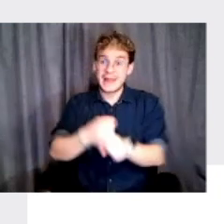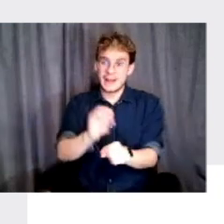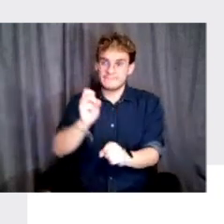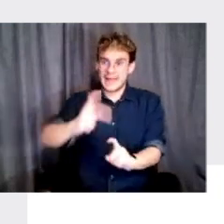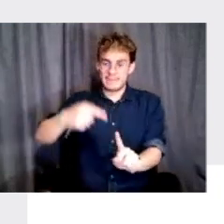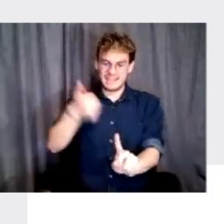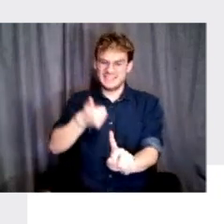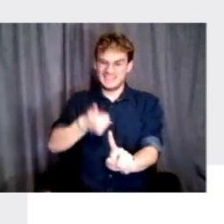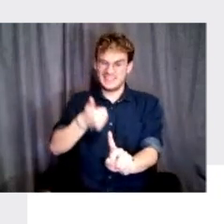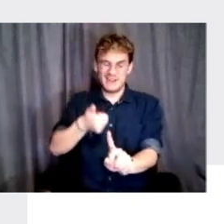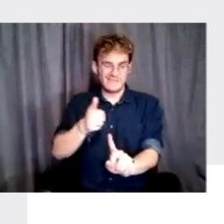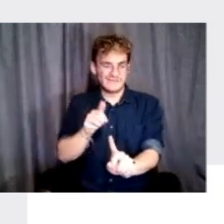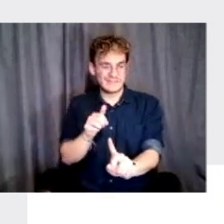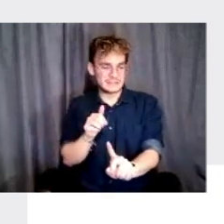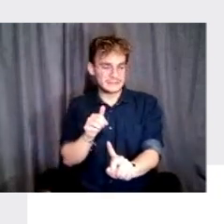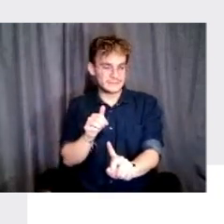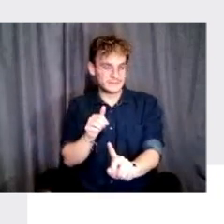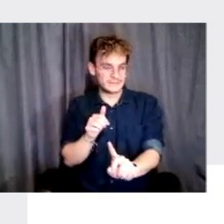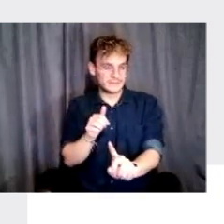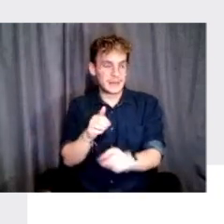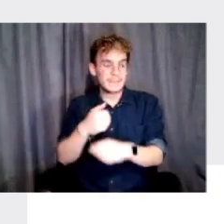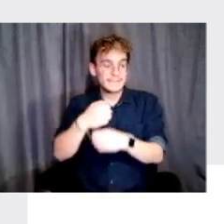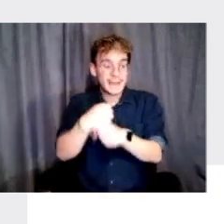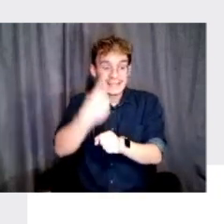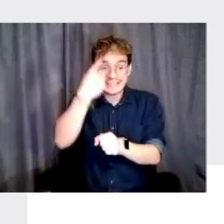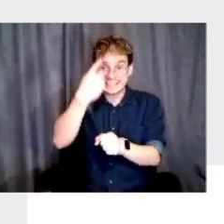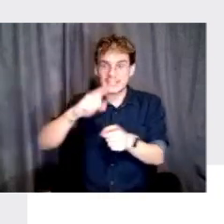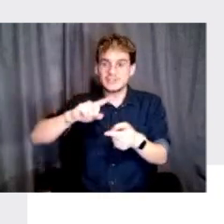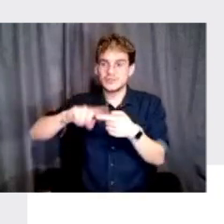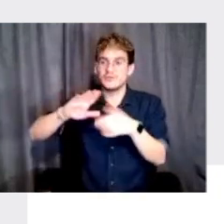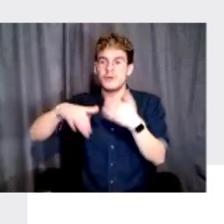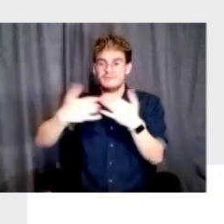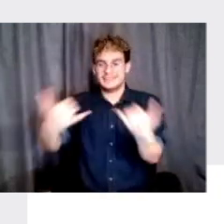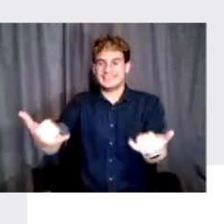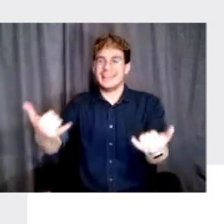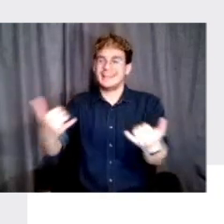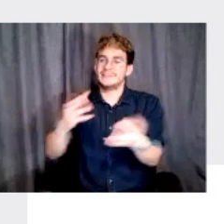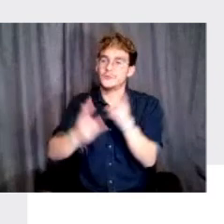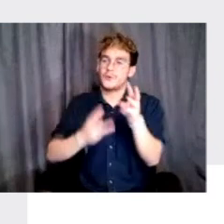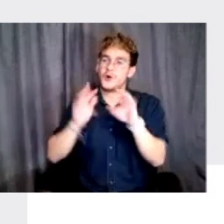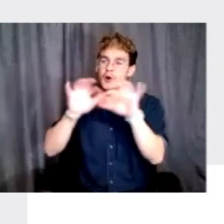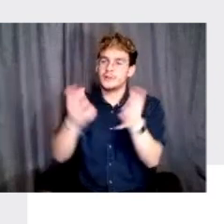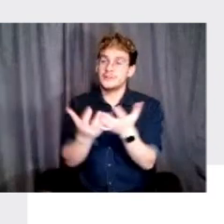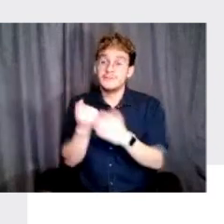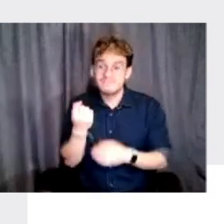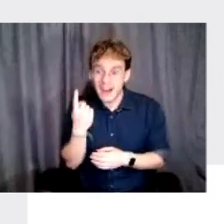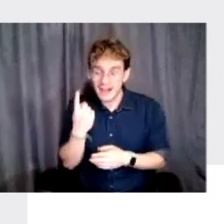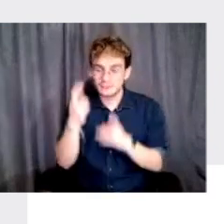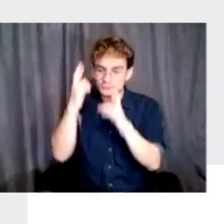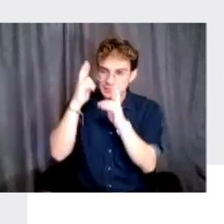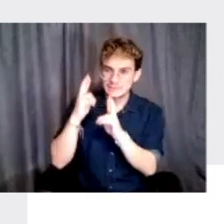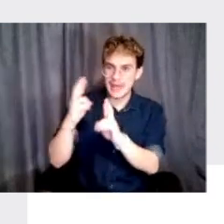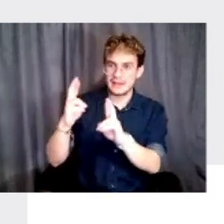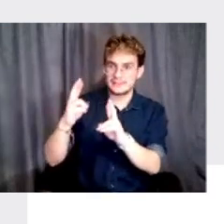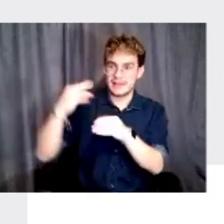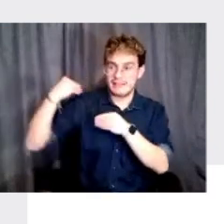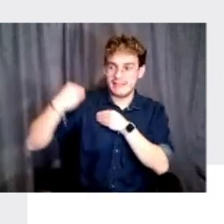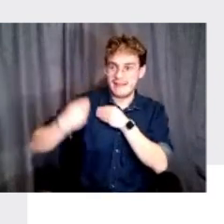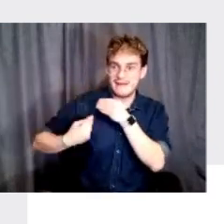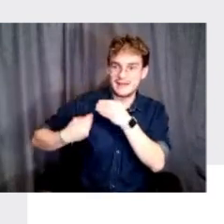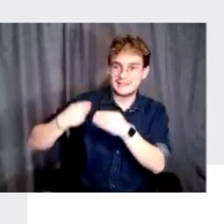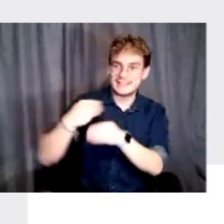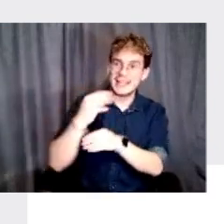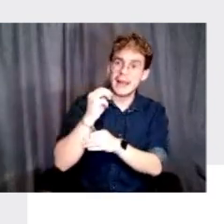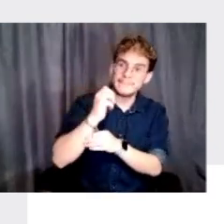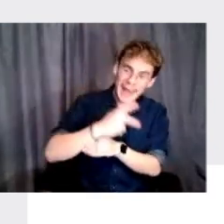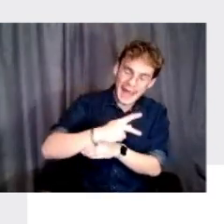would, um, make sense to the times you're living in. Um, but also respect the legacy and, and get